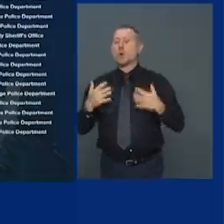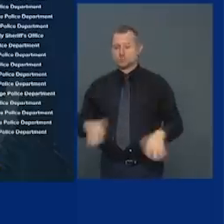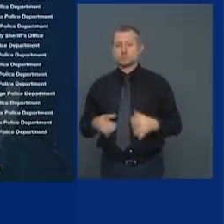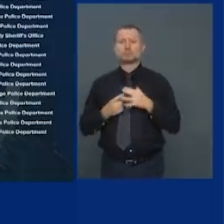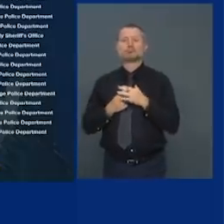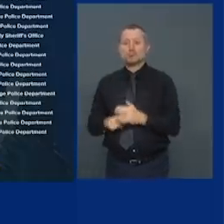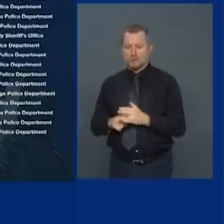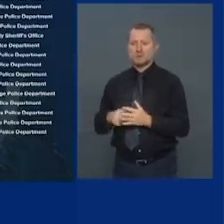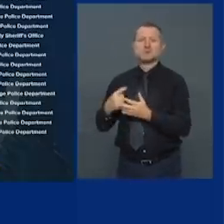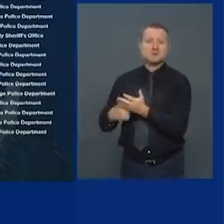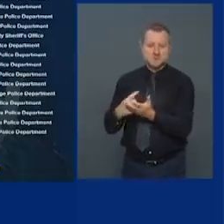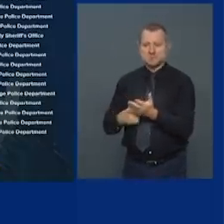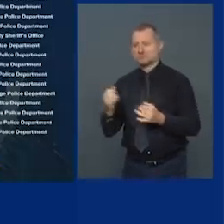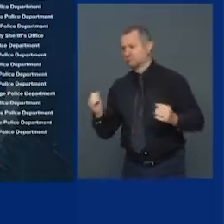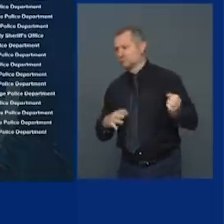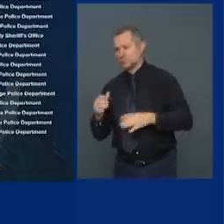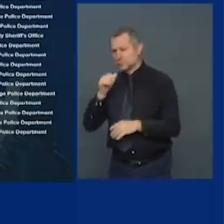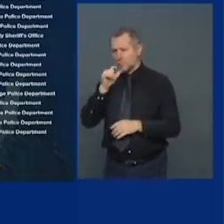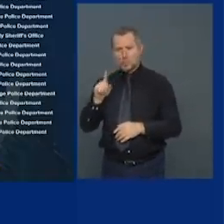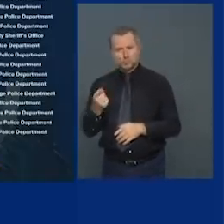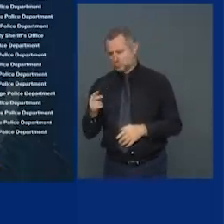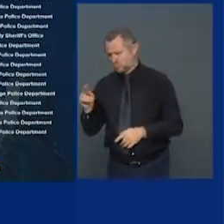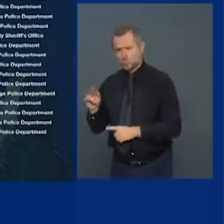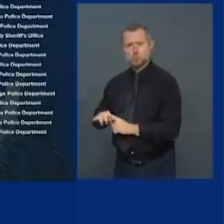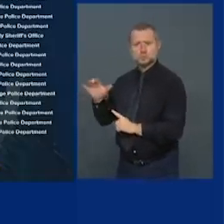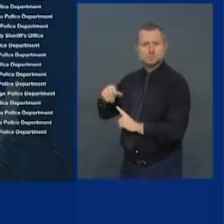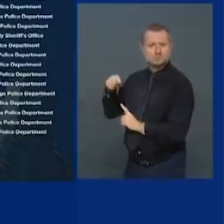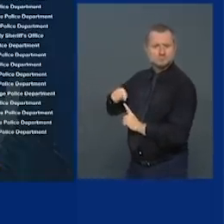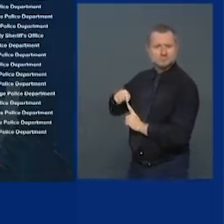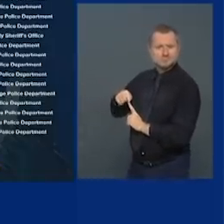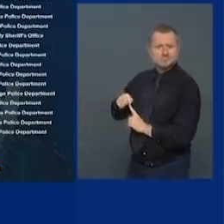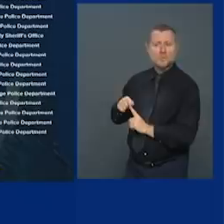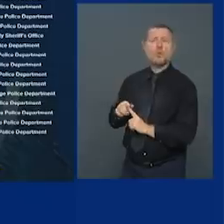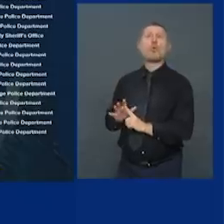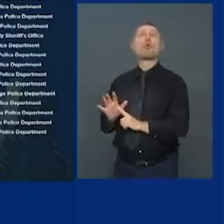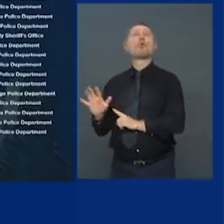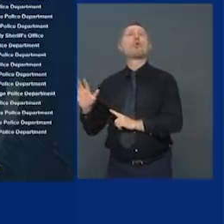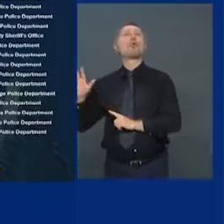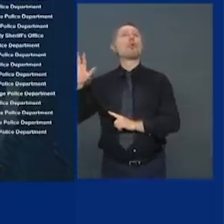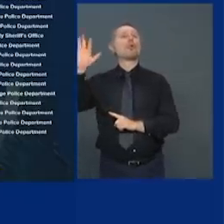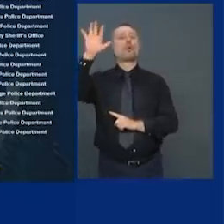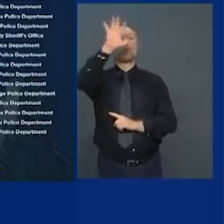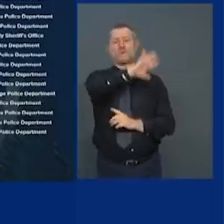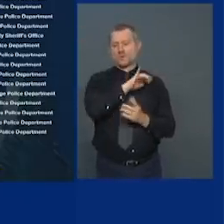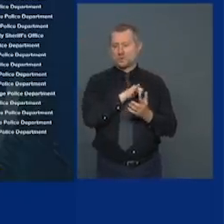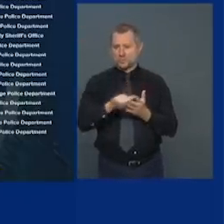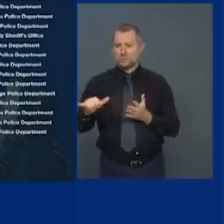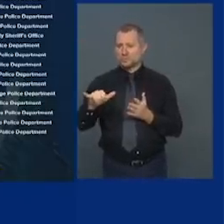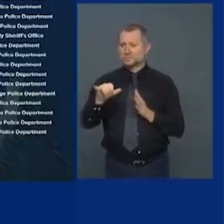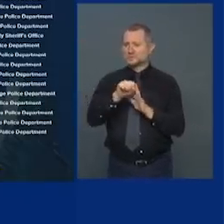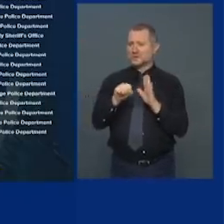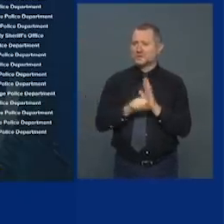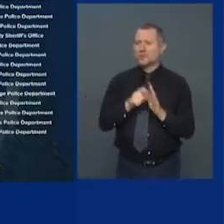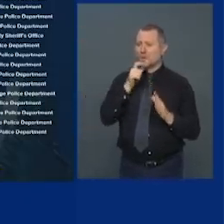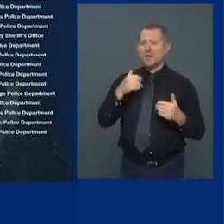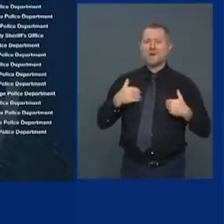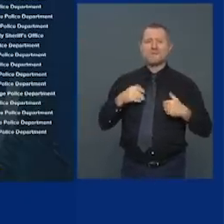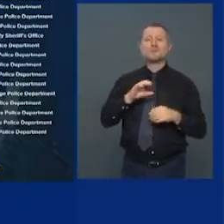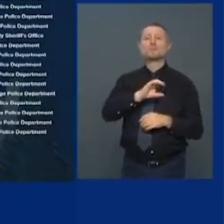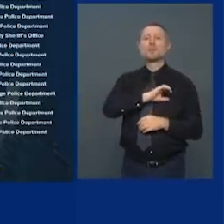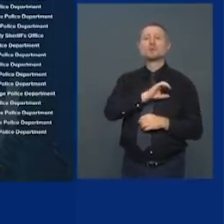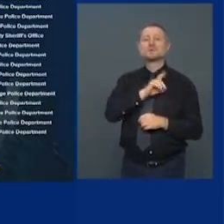it's not just New York City it's not every community with a police department